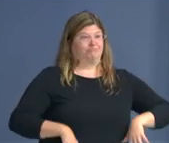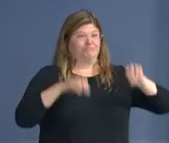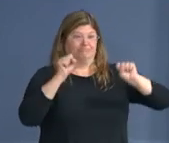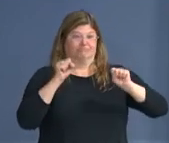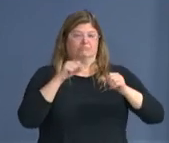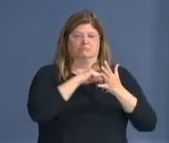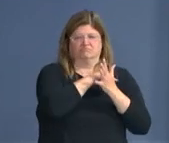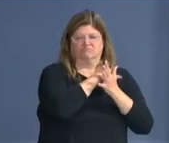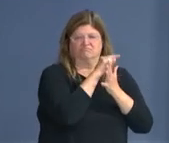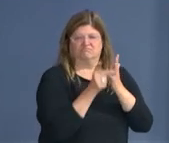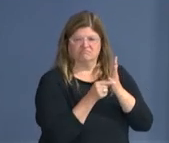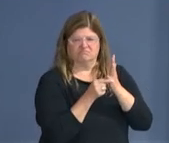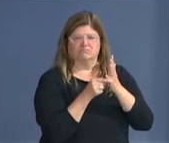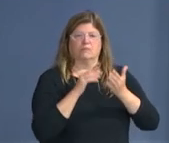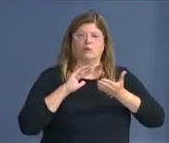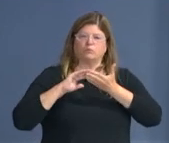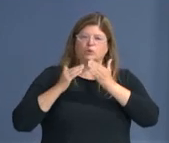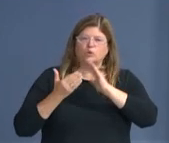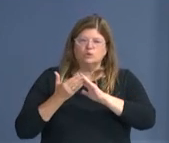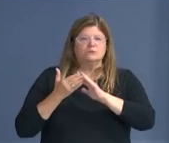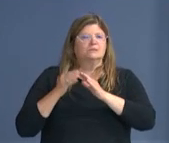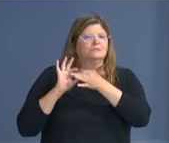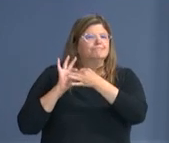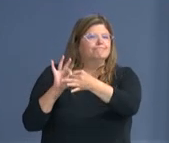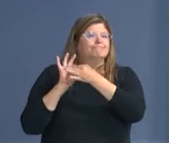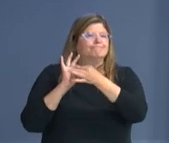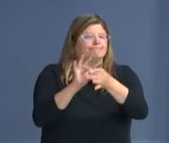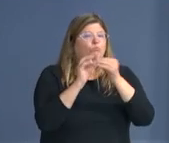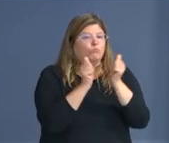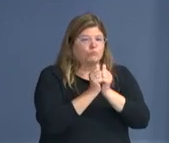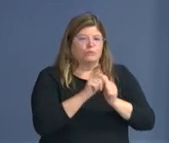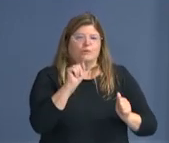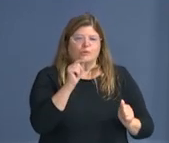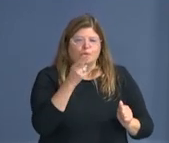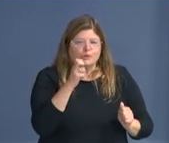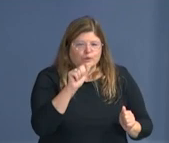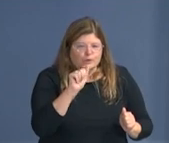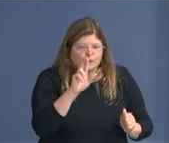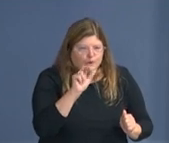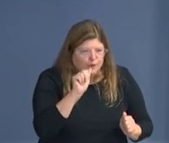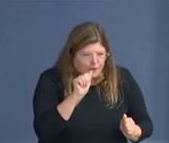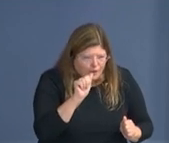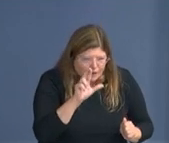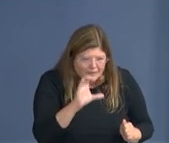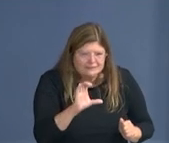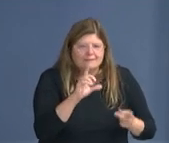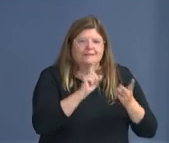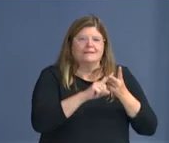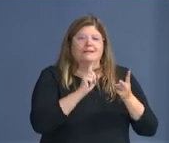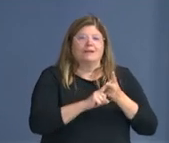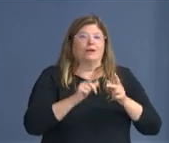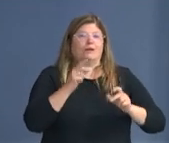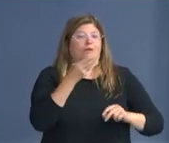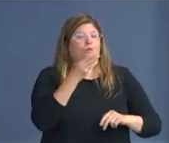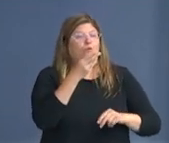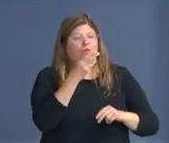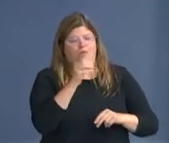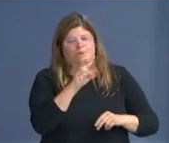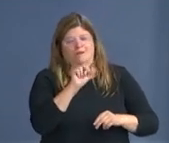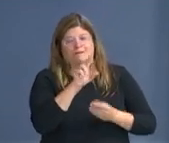community partners, the Arc Theater, Howard University's department, of Theater Arts, the Washington